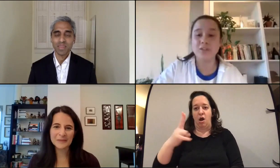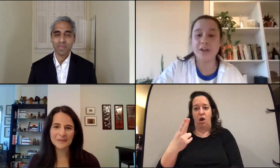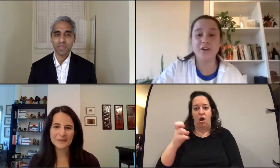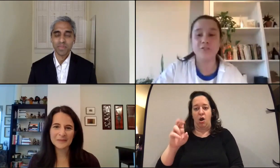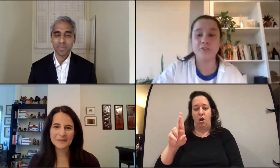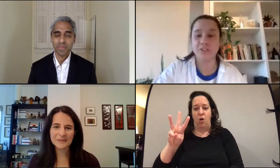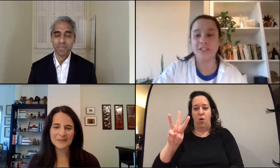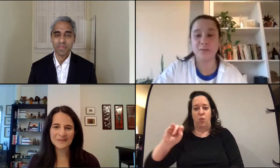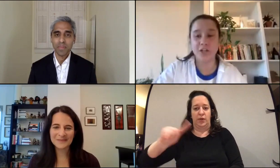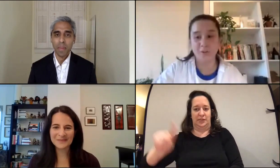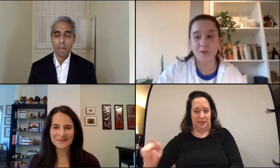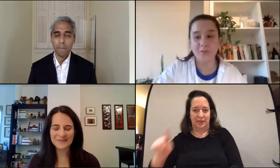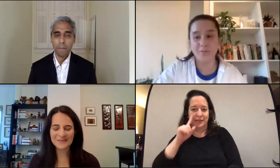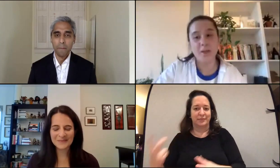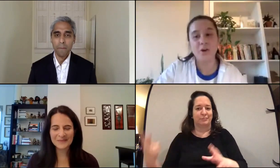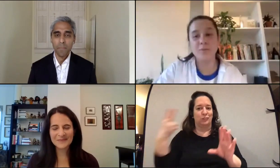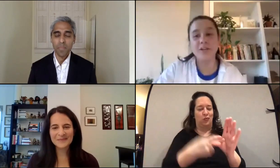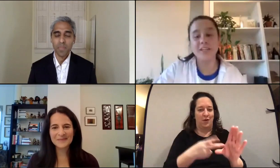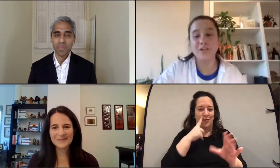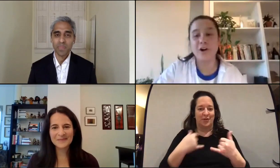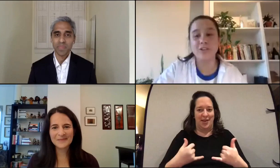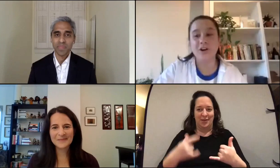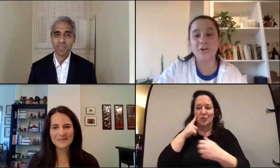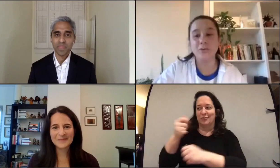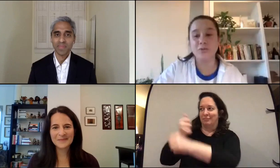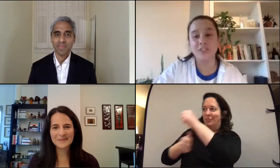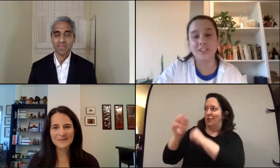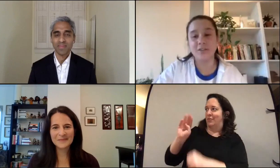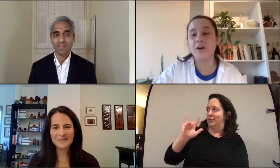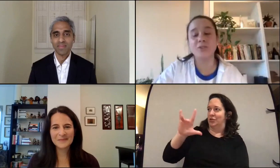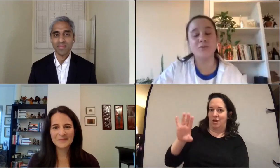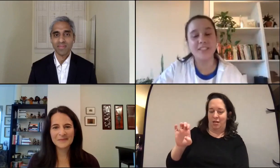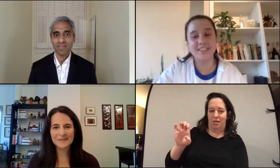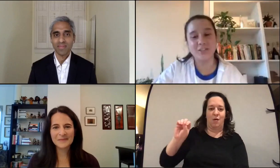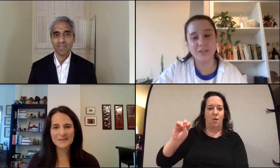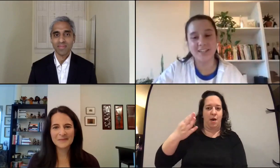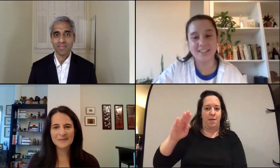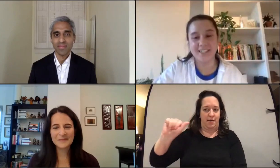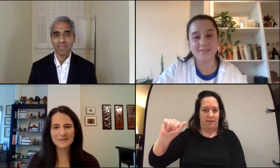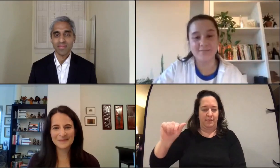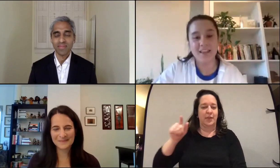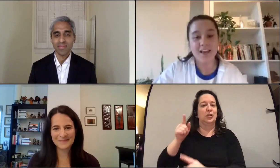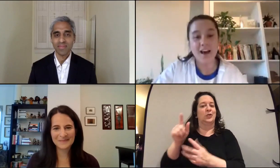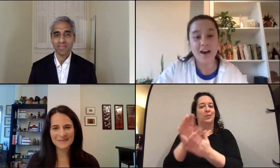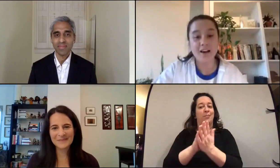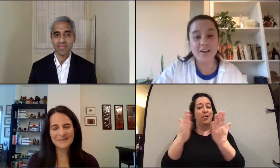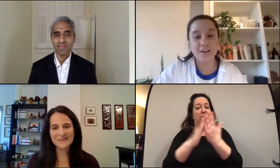head speech writer for First Lady Michelle Obama. Her book here all along was reached and was released in 2019.